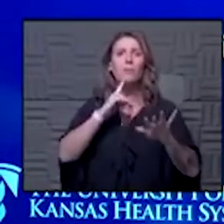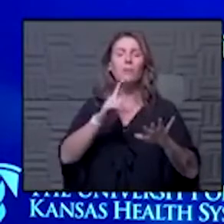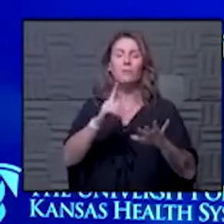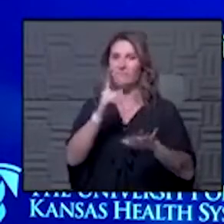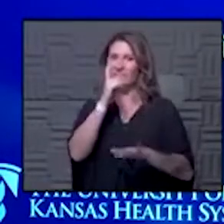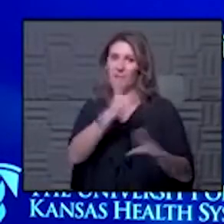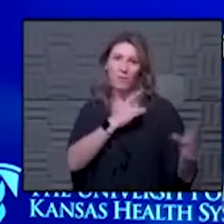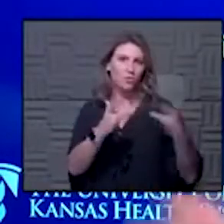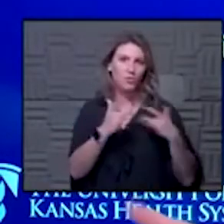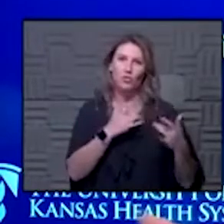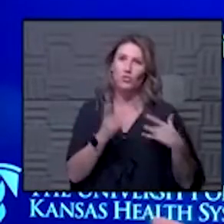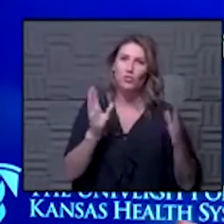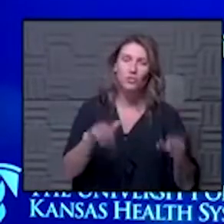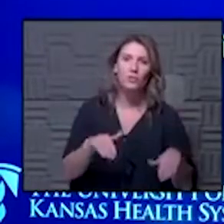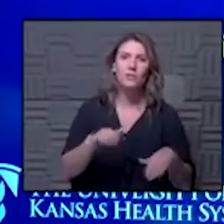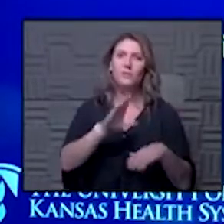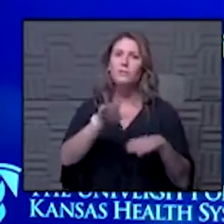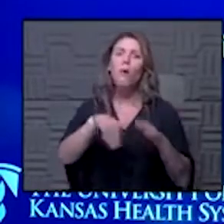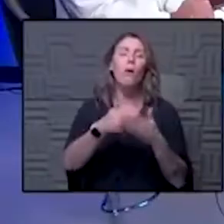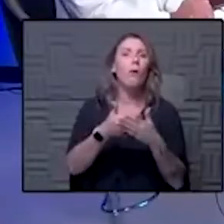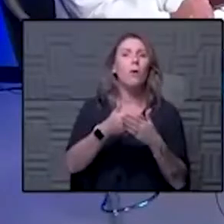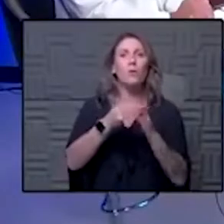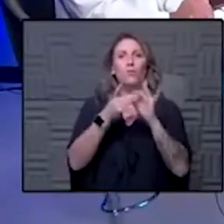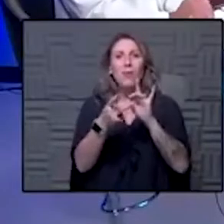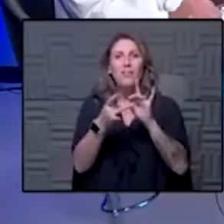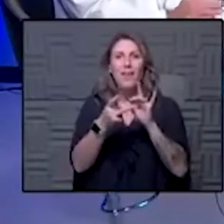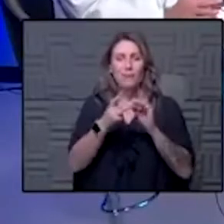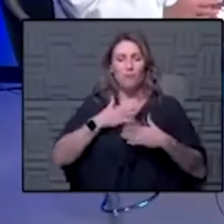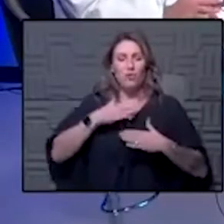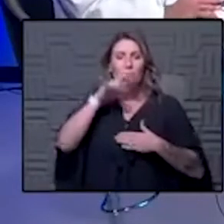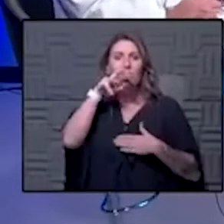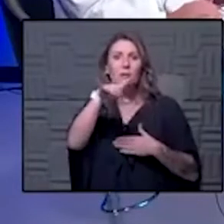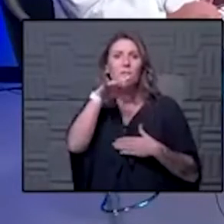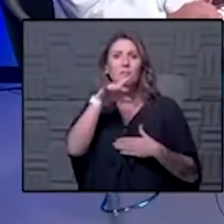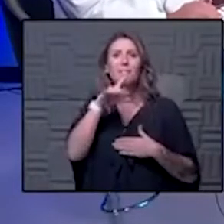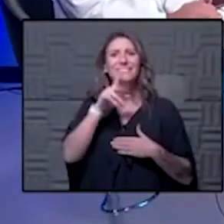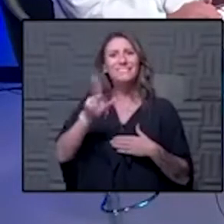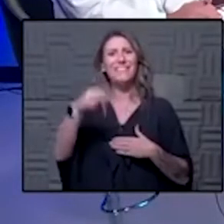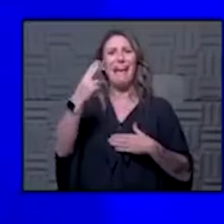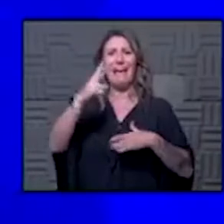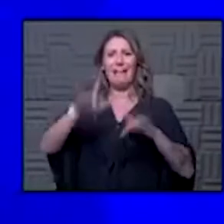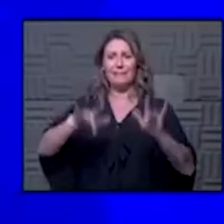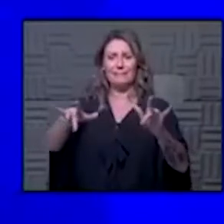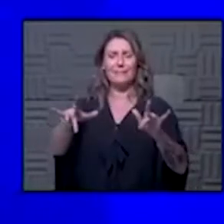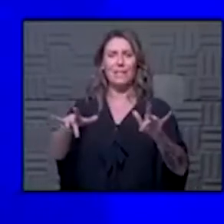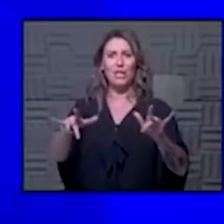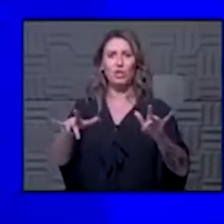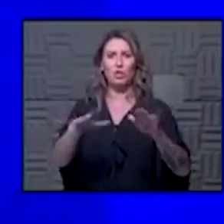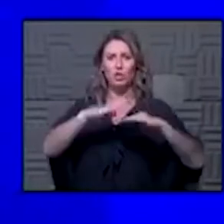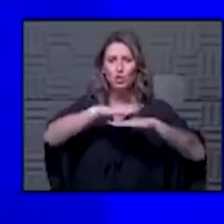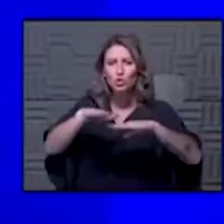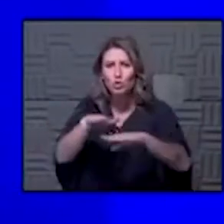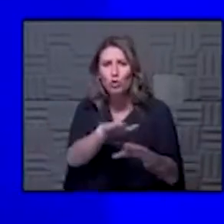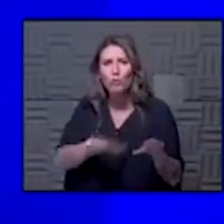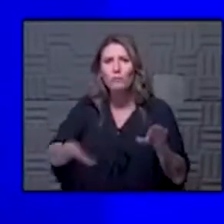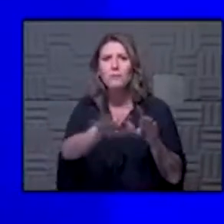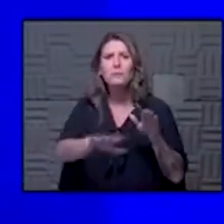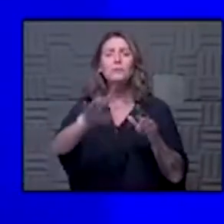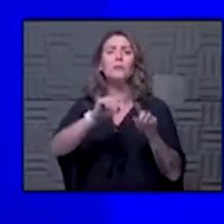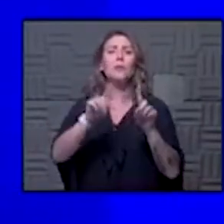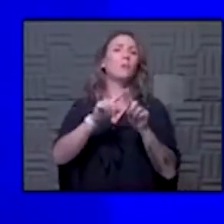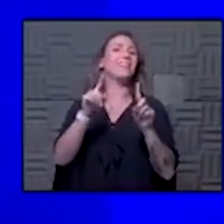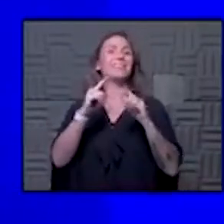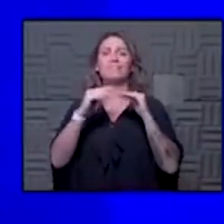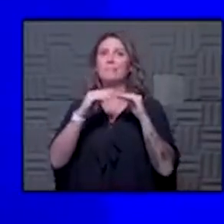less of a concern it's really all about the breath cloud. Yeah and we know it is the high touch surfaces but it is much